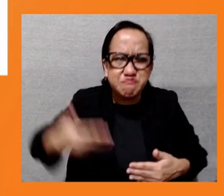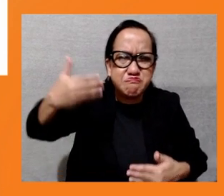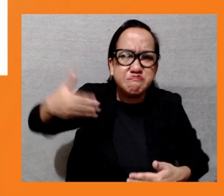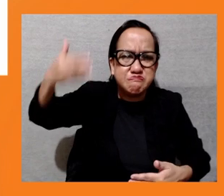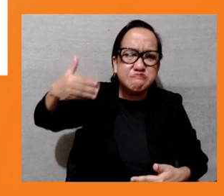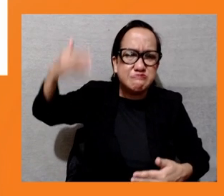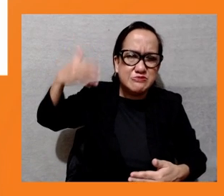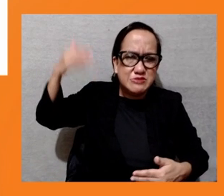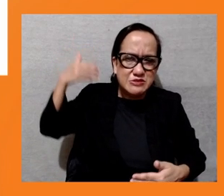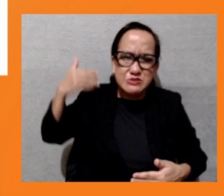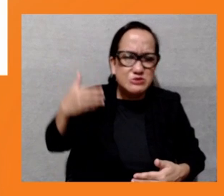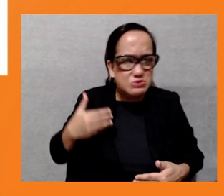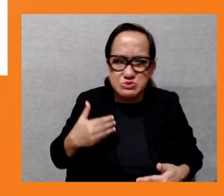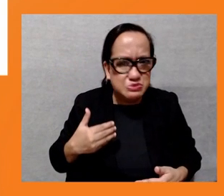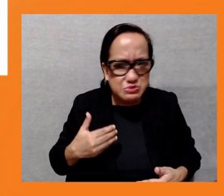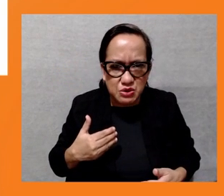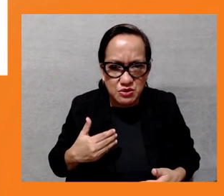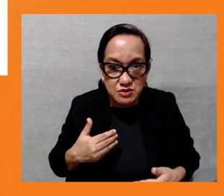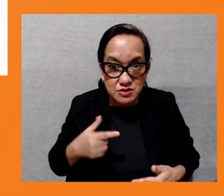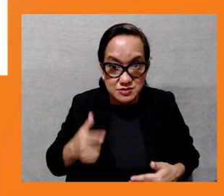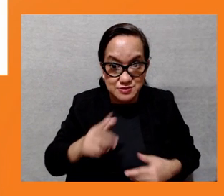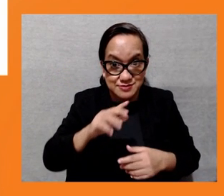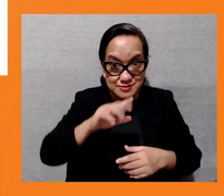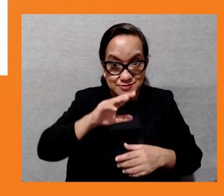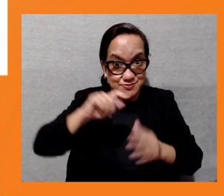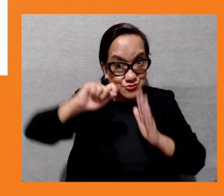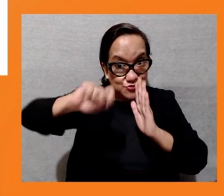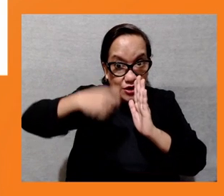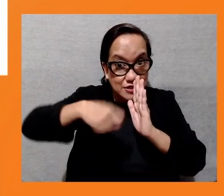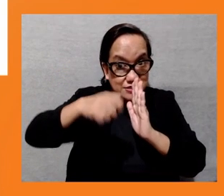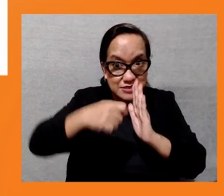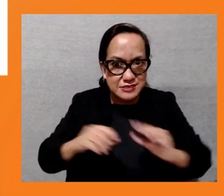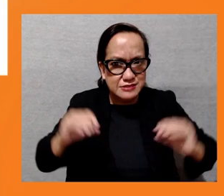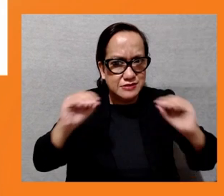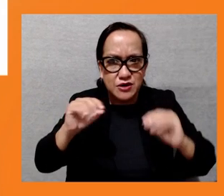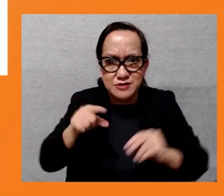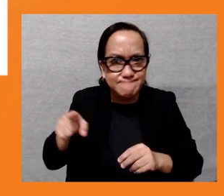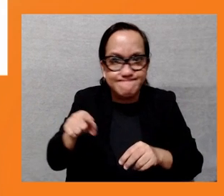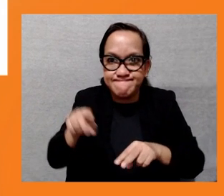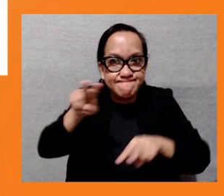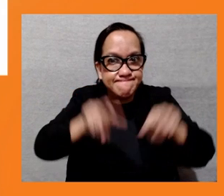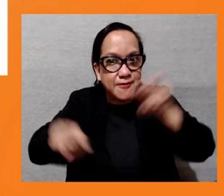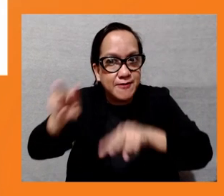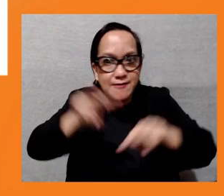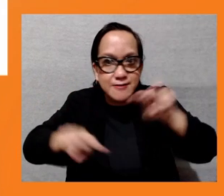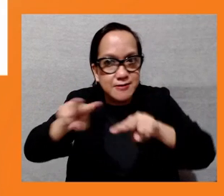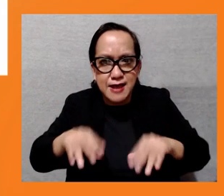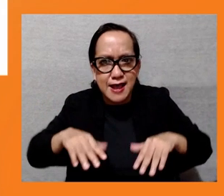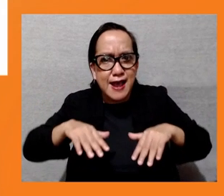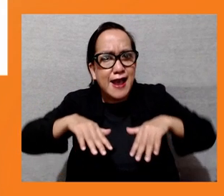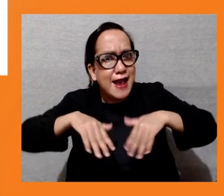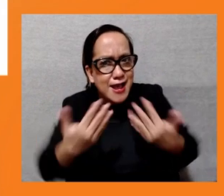good national monitoring system. think there are so many projects for our agencies to monitor, but they don't have any